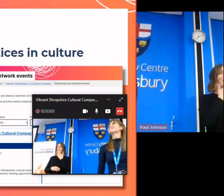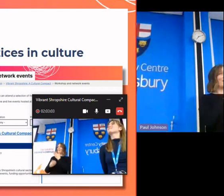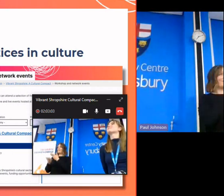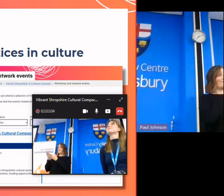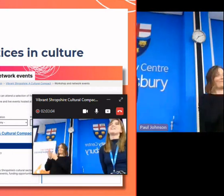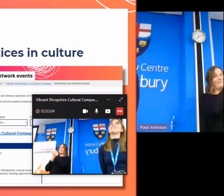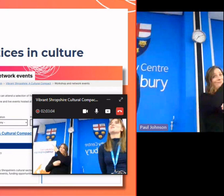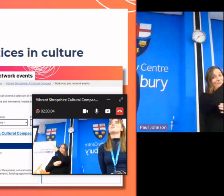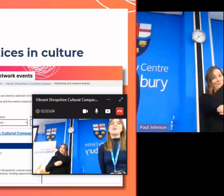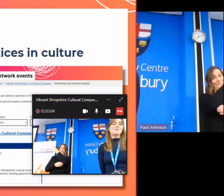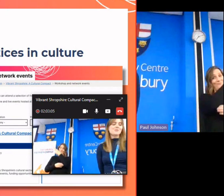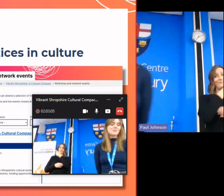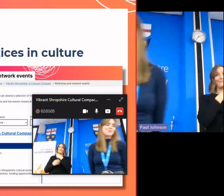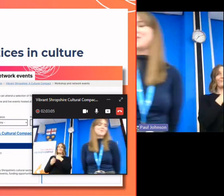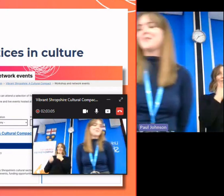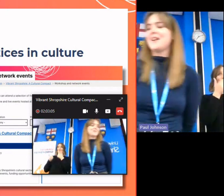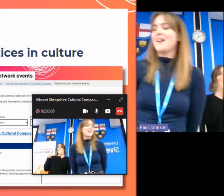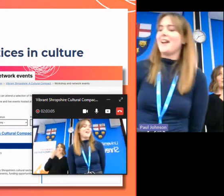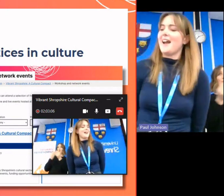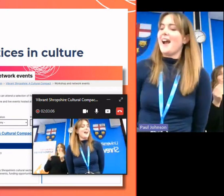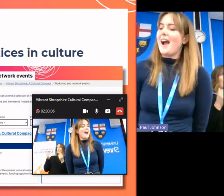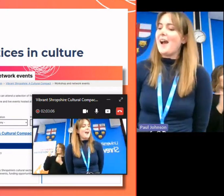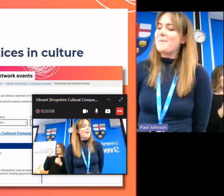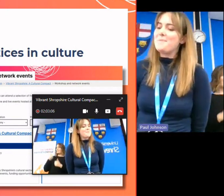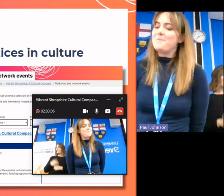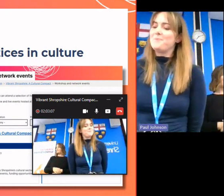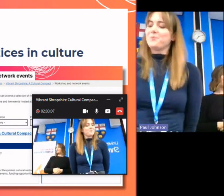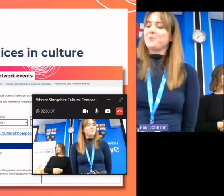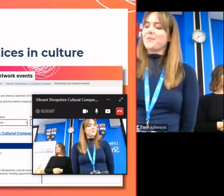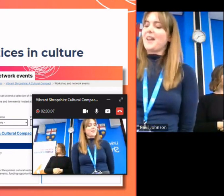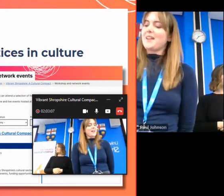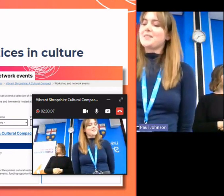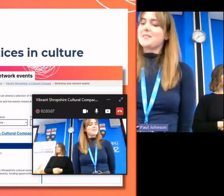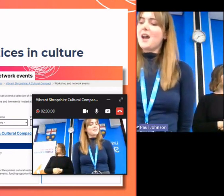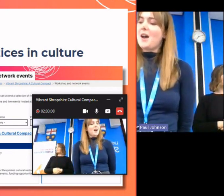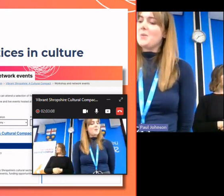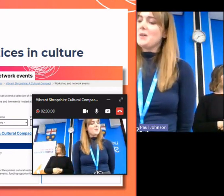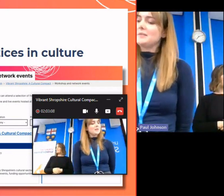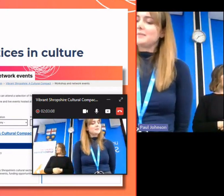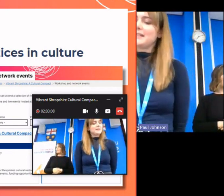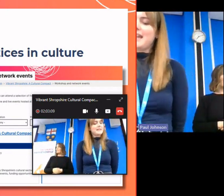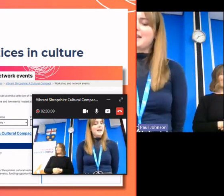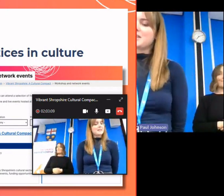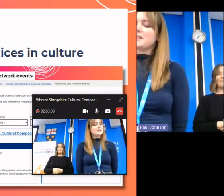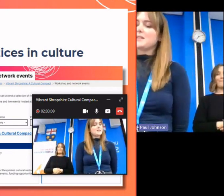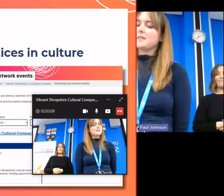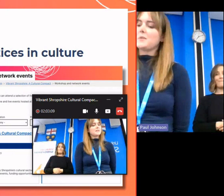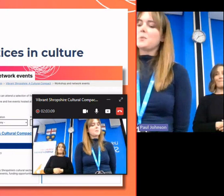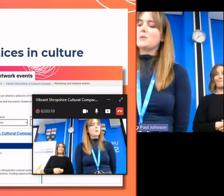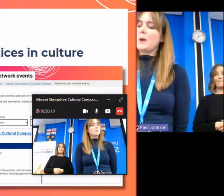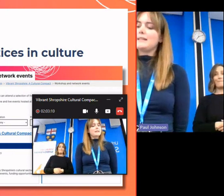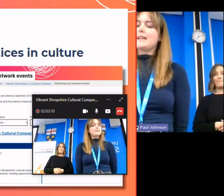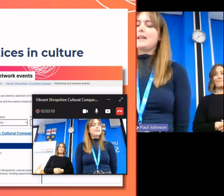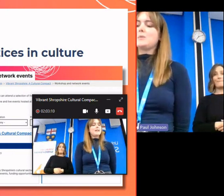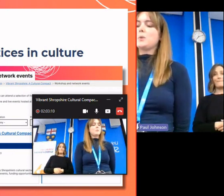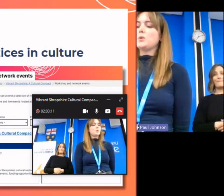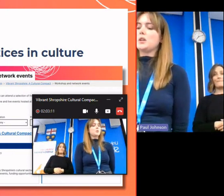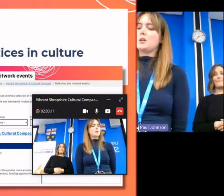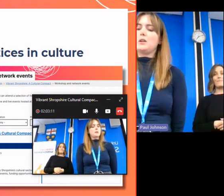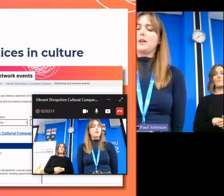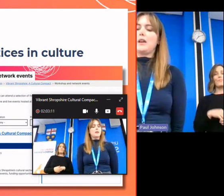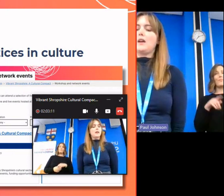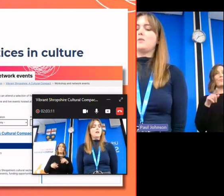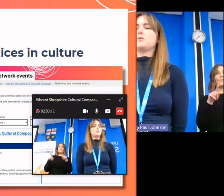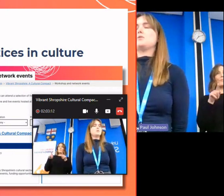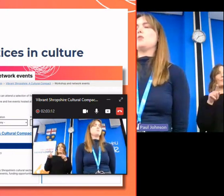do talk to them they're a great resource um so yeah so this as well as these